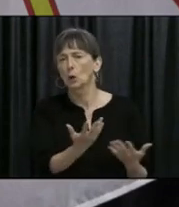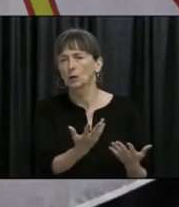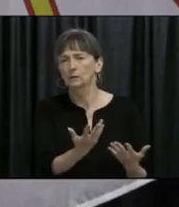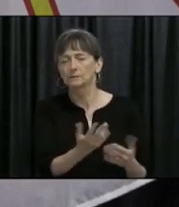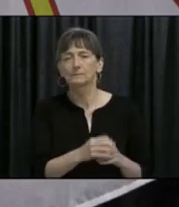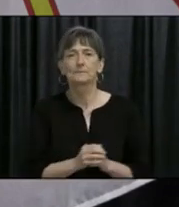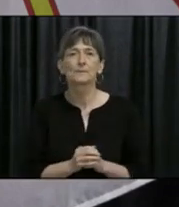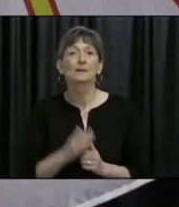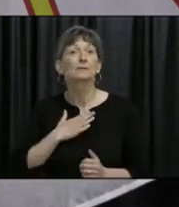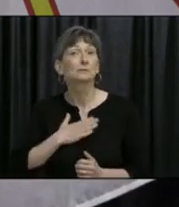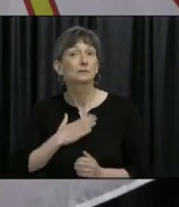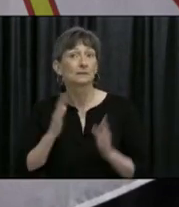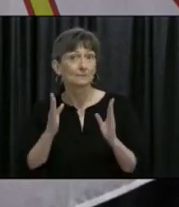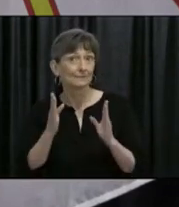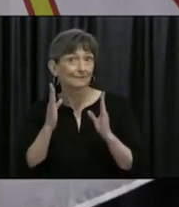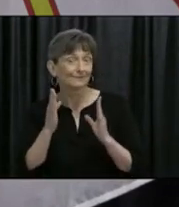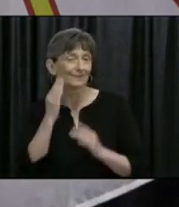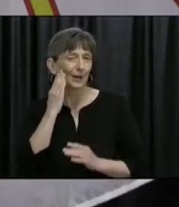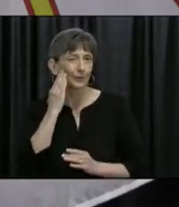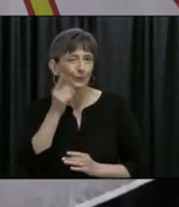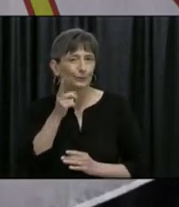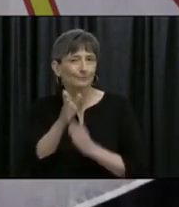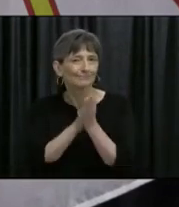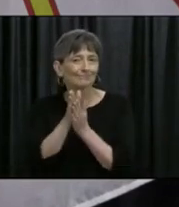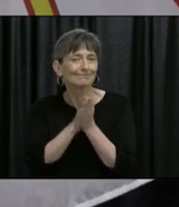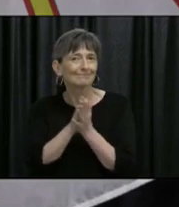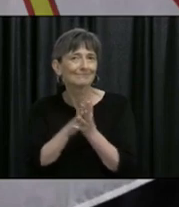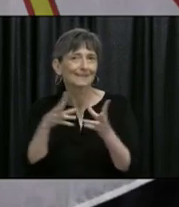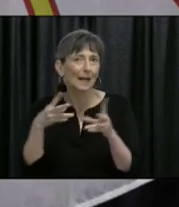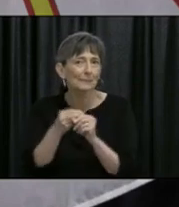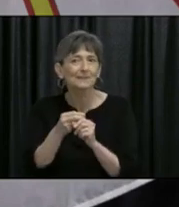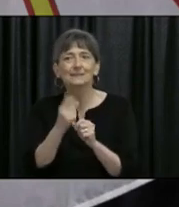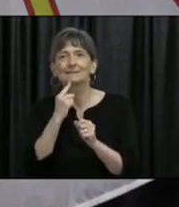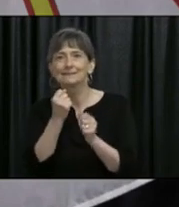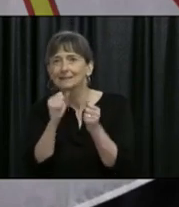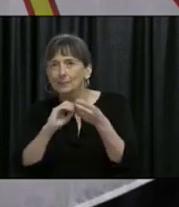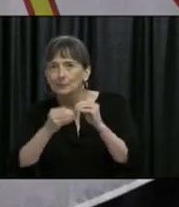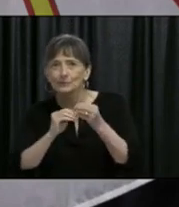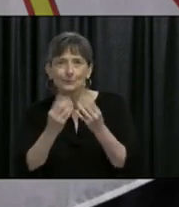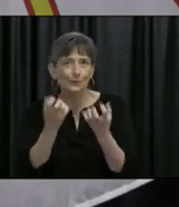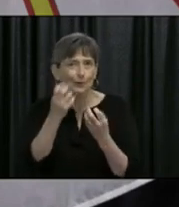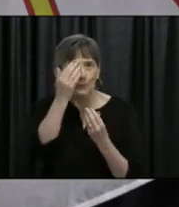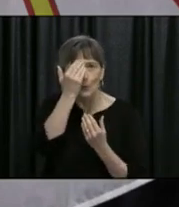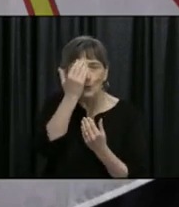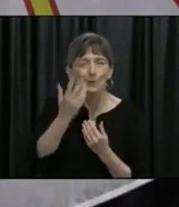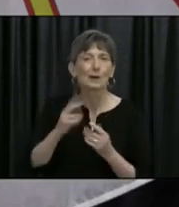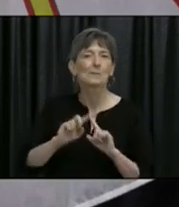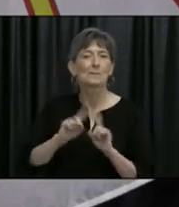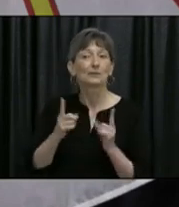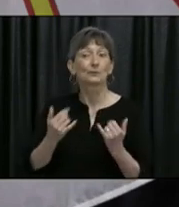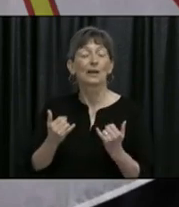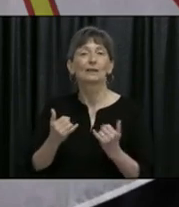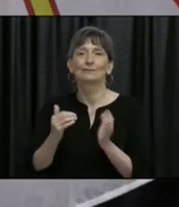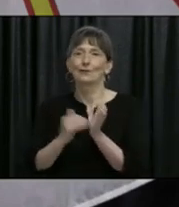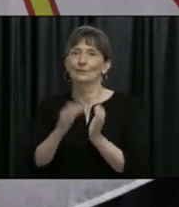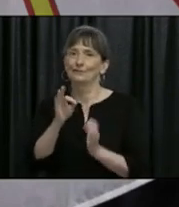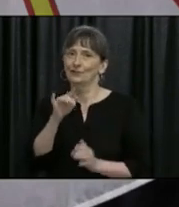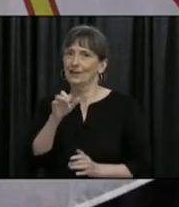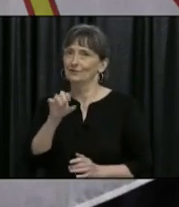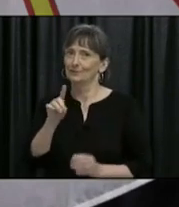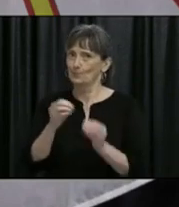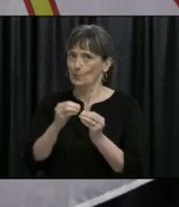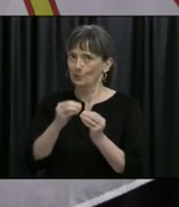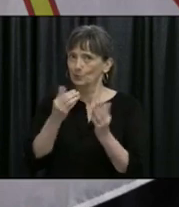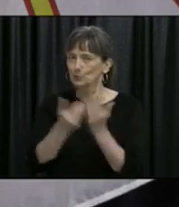pay attention. I know many of you are interested in the updates and numbers and so on. But even more than that today, Dr. Fitzgerald will have some